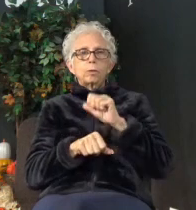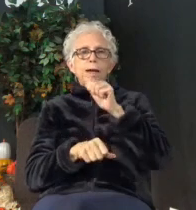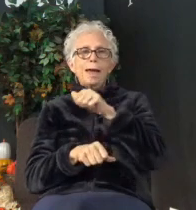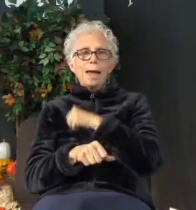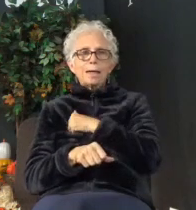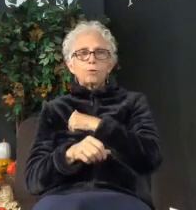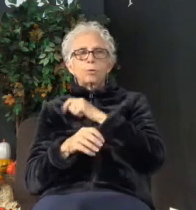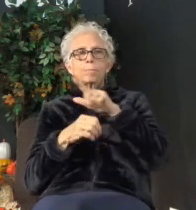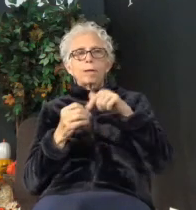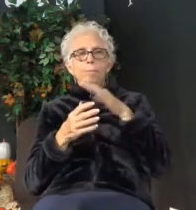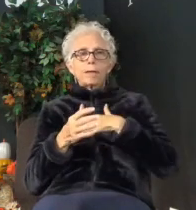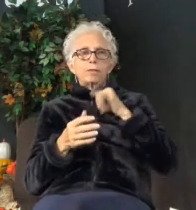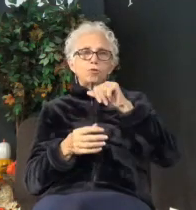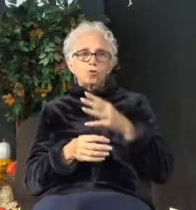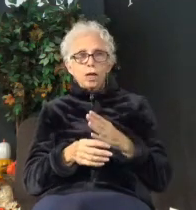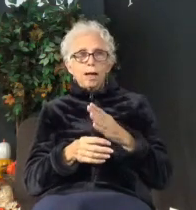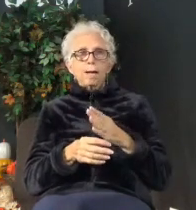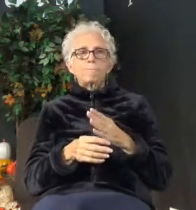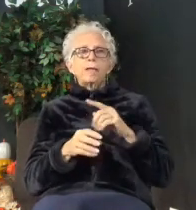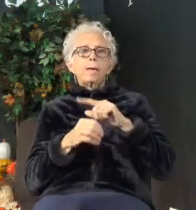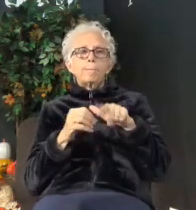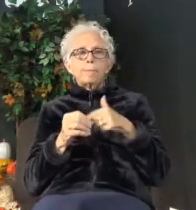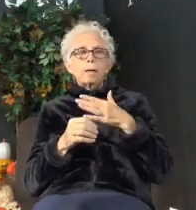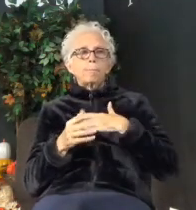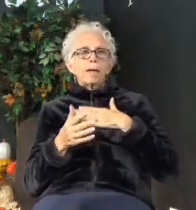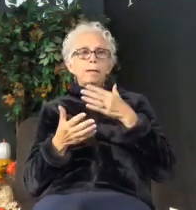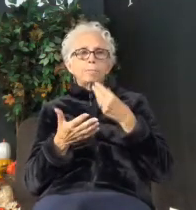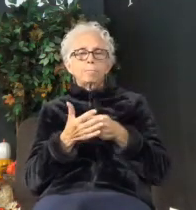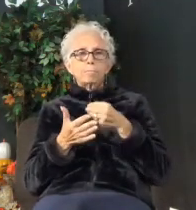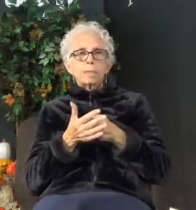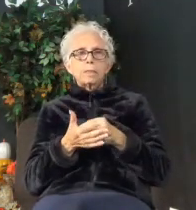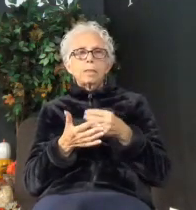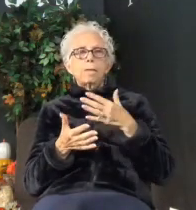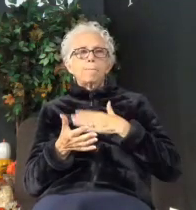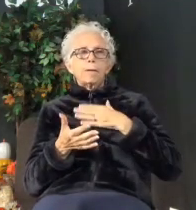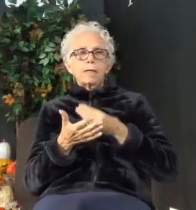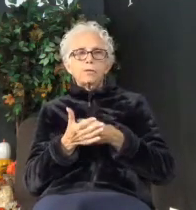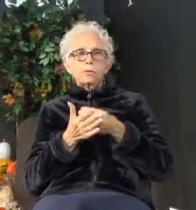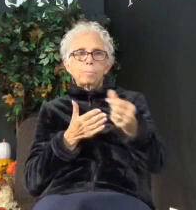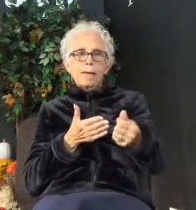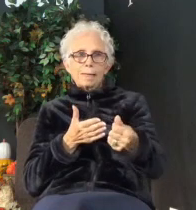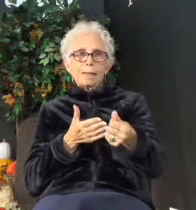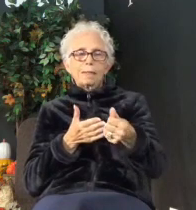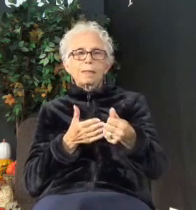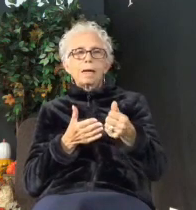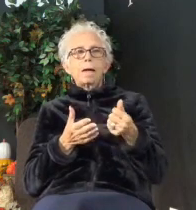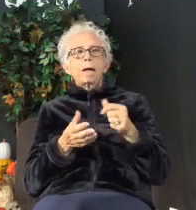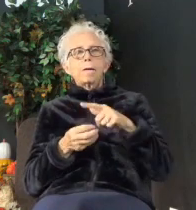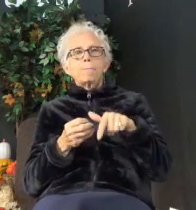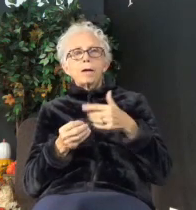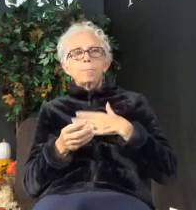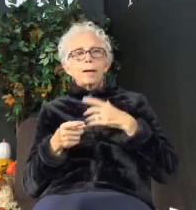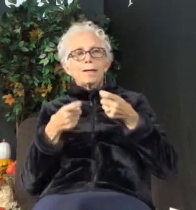job? About my money? About my spending? About my giving?